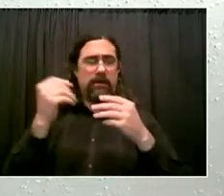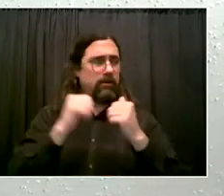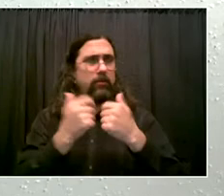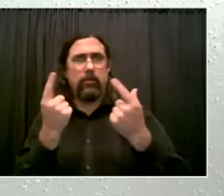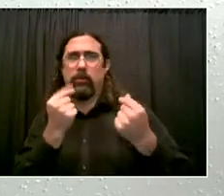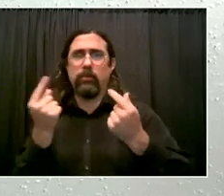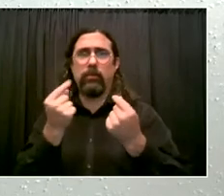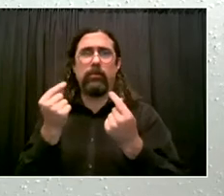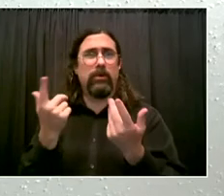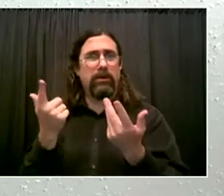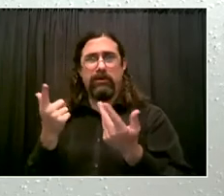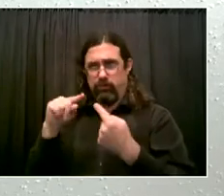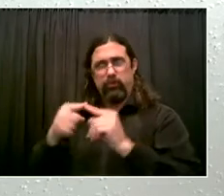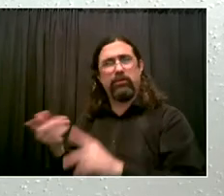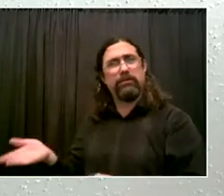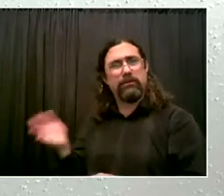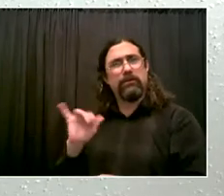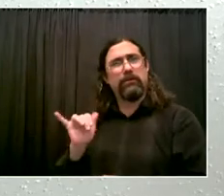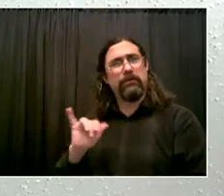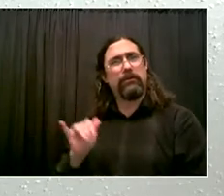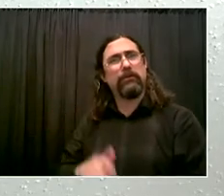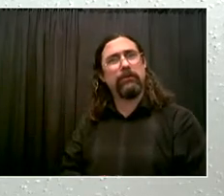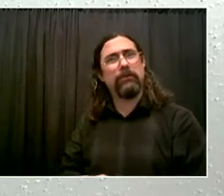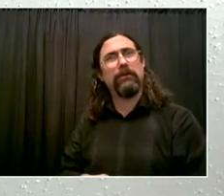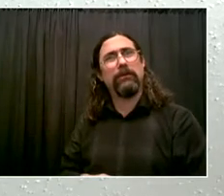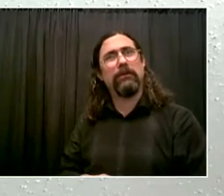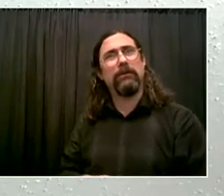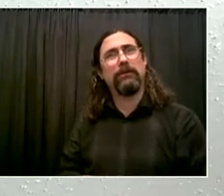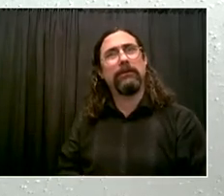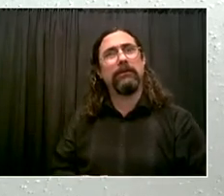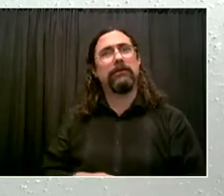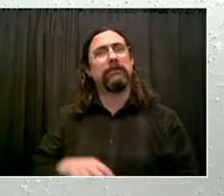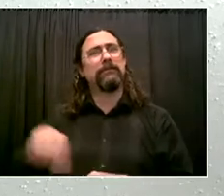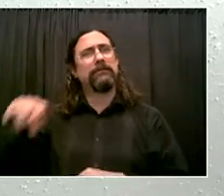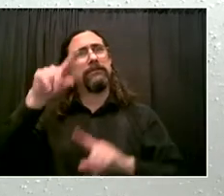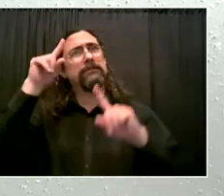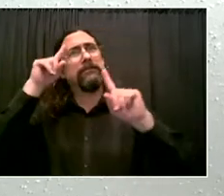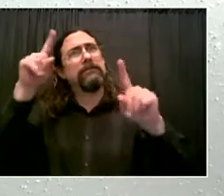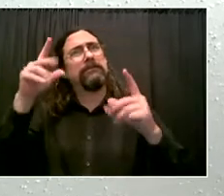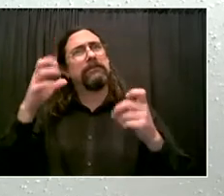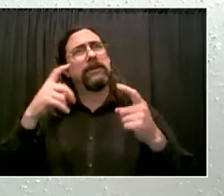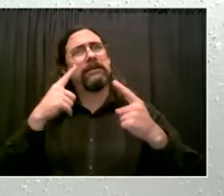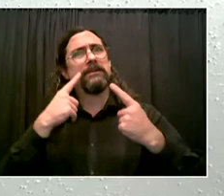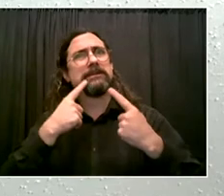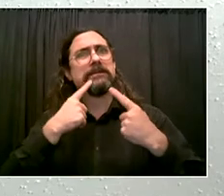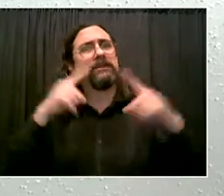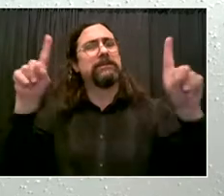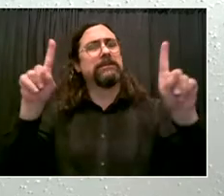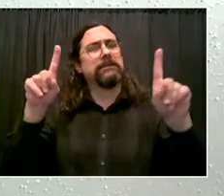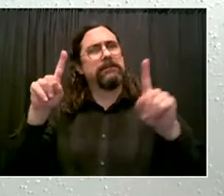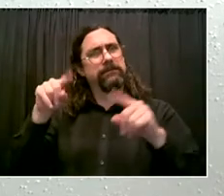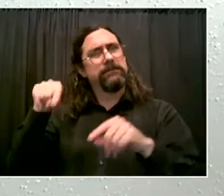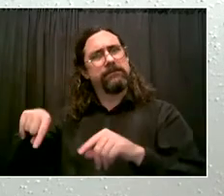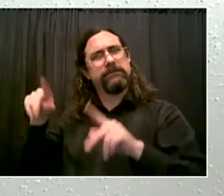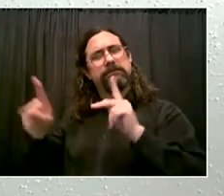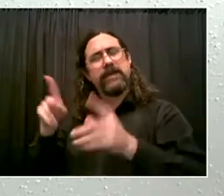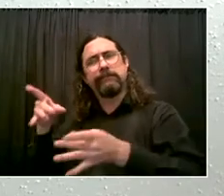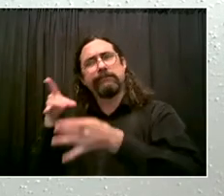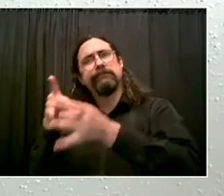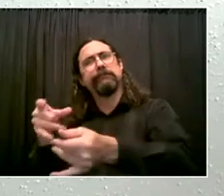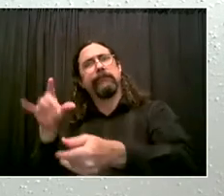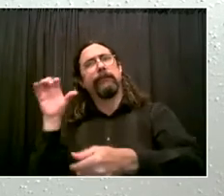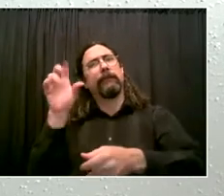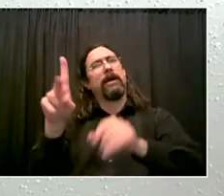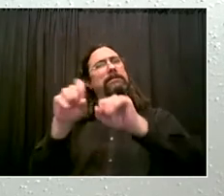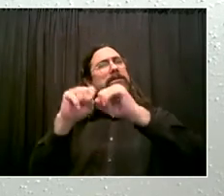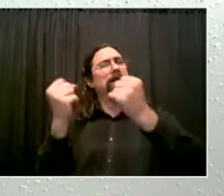releasing prisoners from docks or jails that will, you know, more than likely